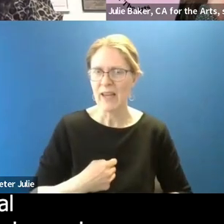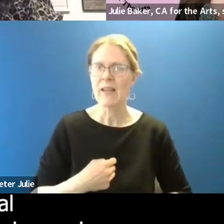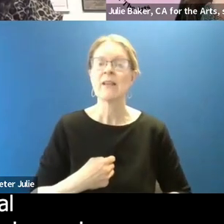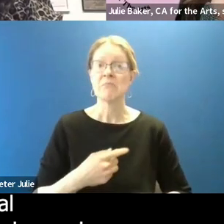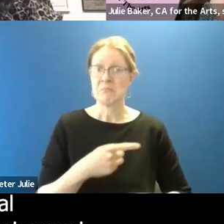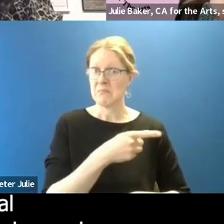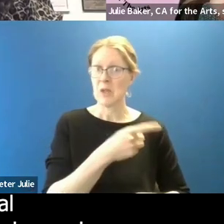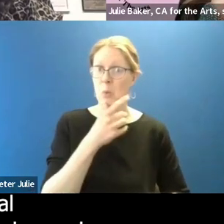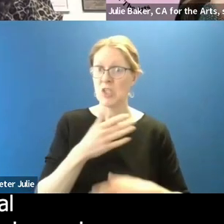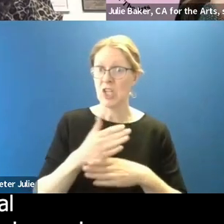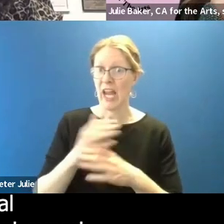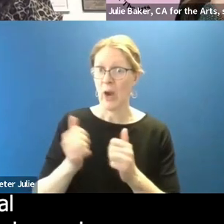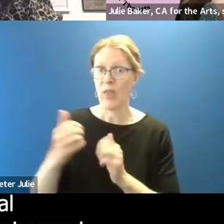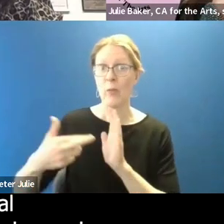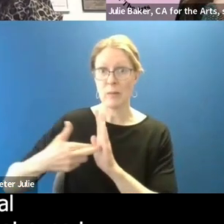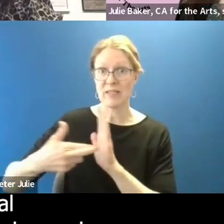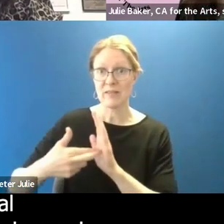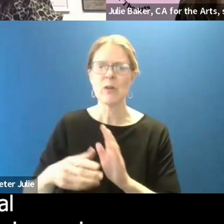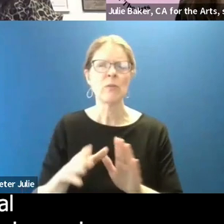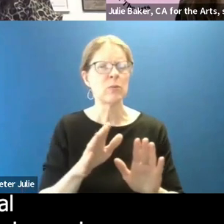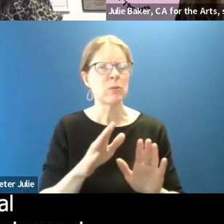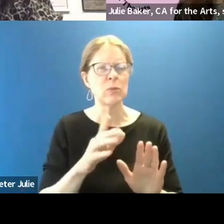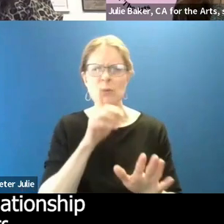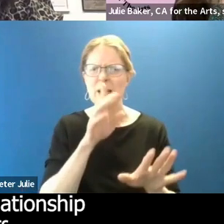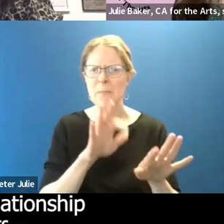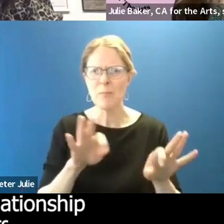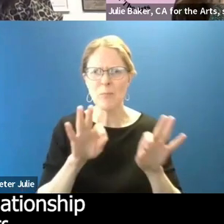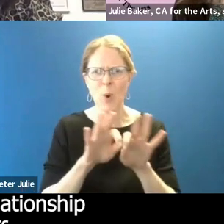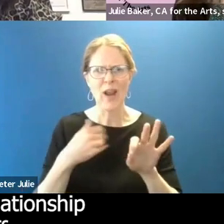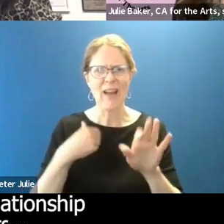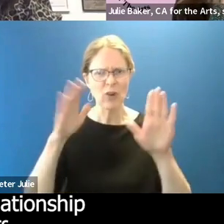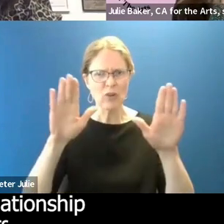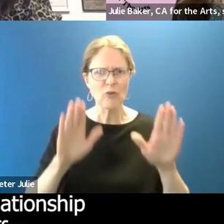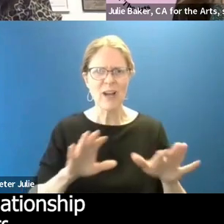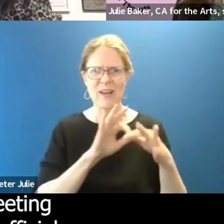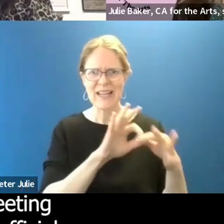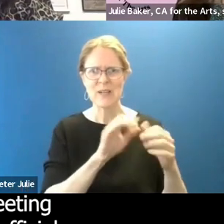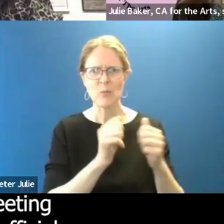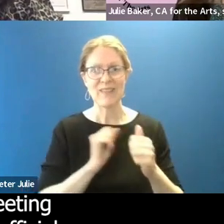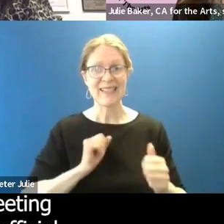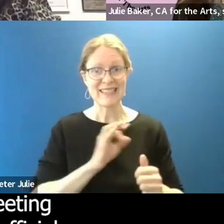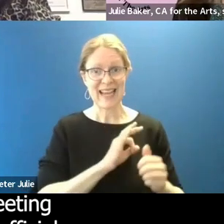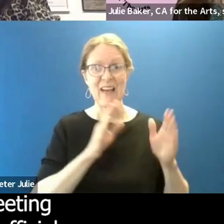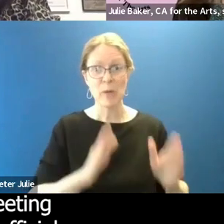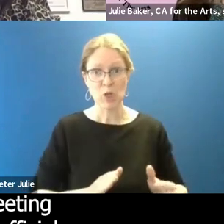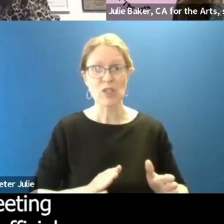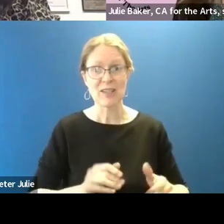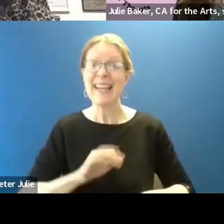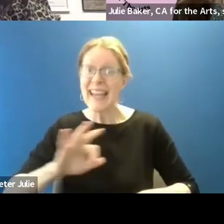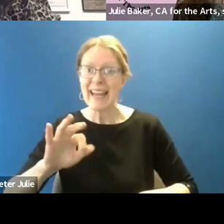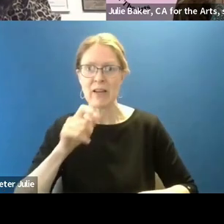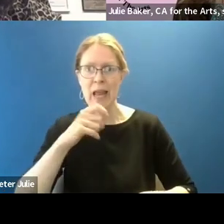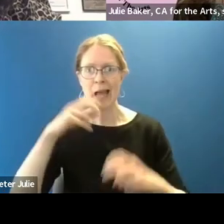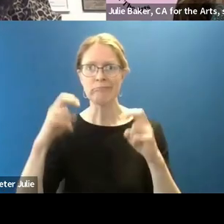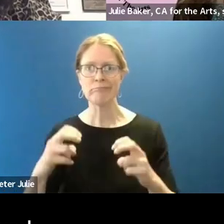So it's crucial to have a really great, like really great relationship with that staffer if you're not meeting with the elected official.